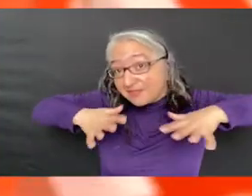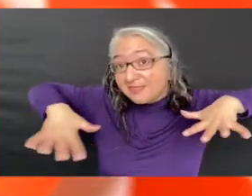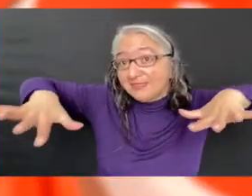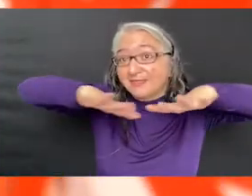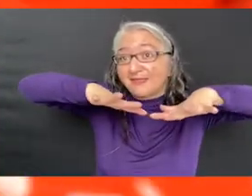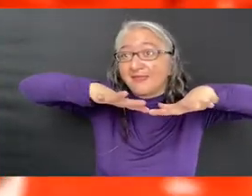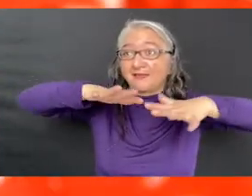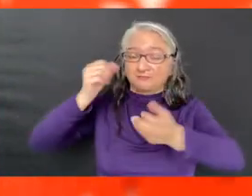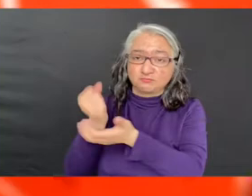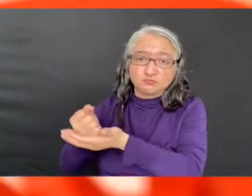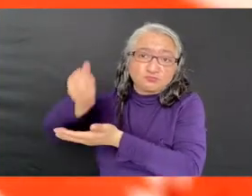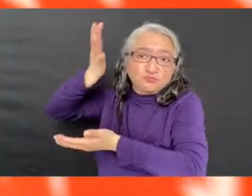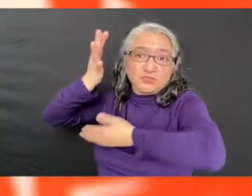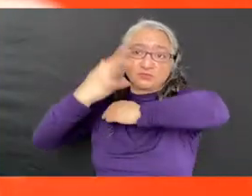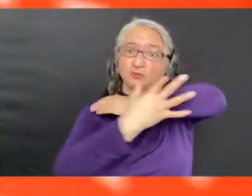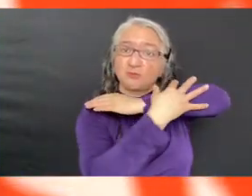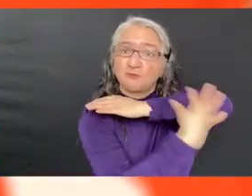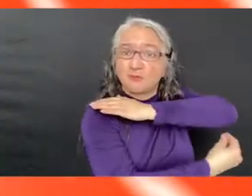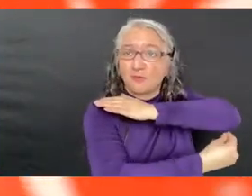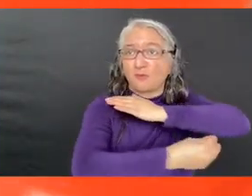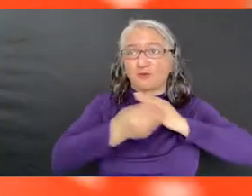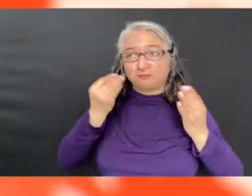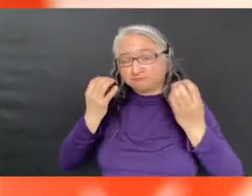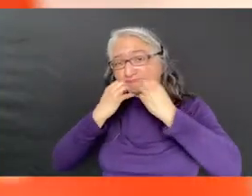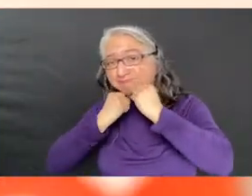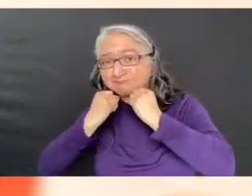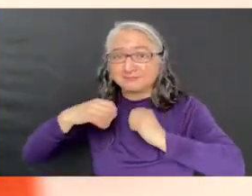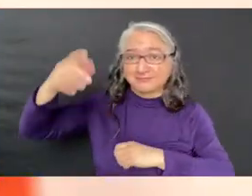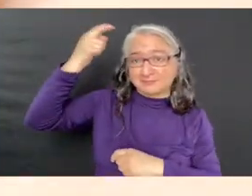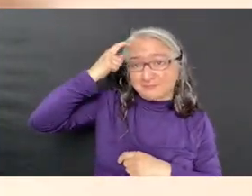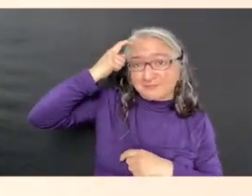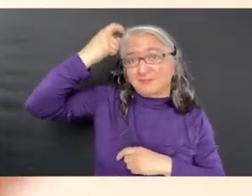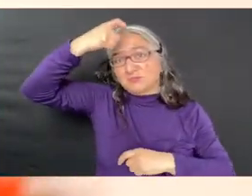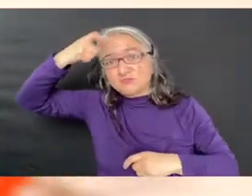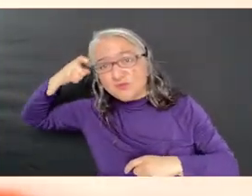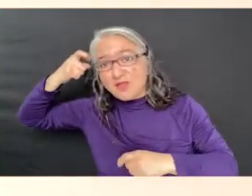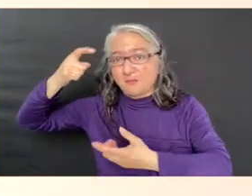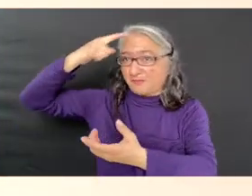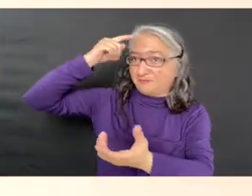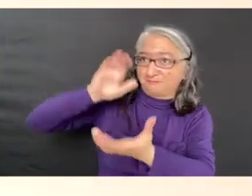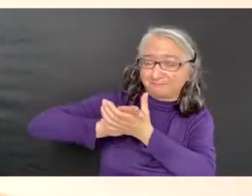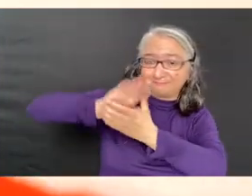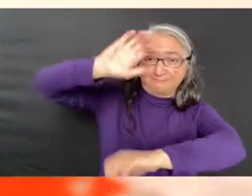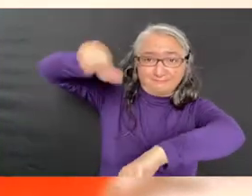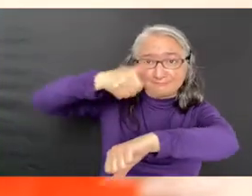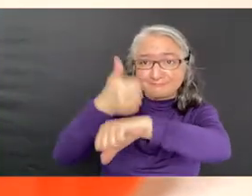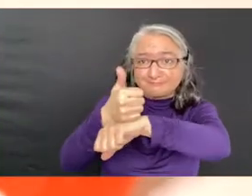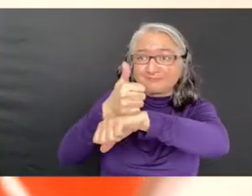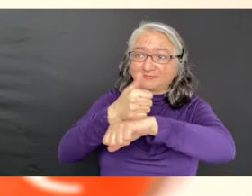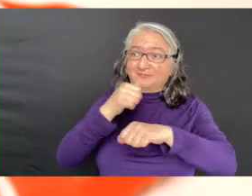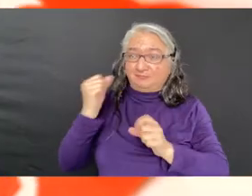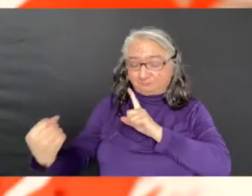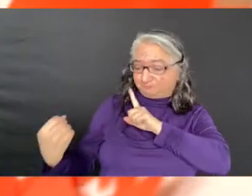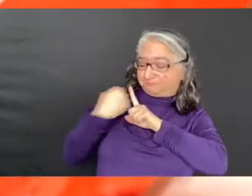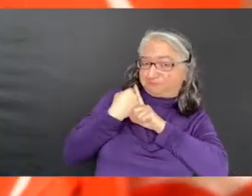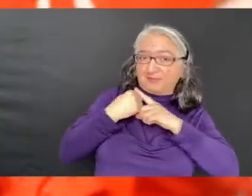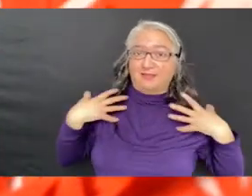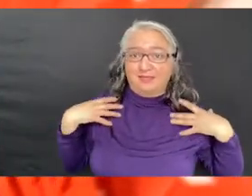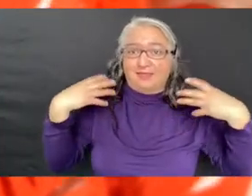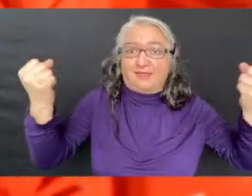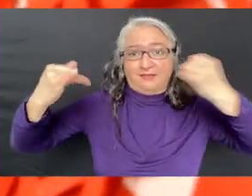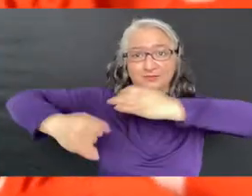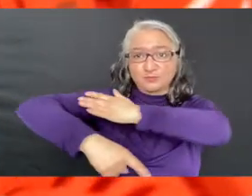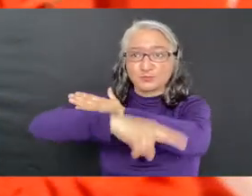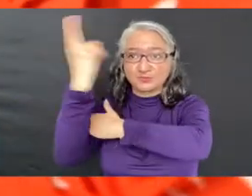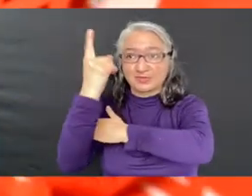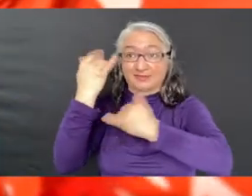trauma, beliefs, and mindset. These are all things that our current health system is still struggling with. Careful scrutiny